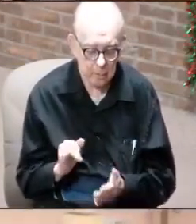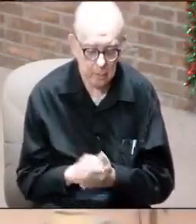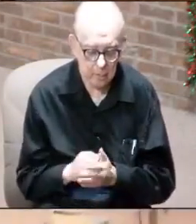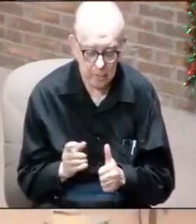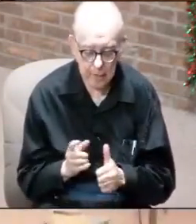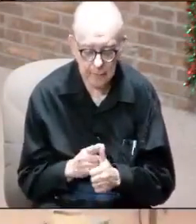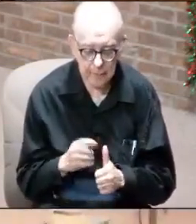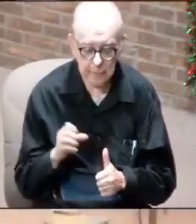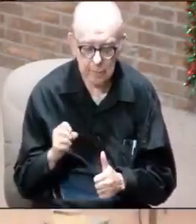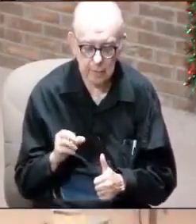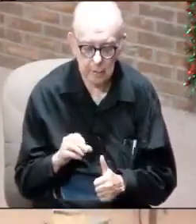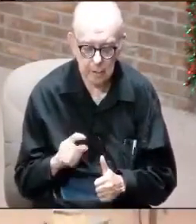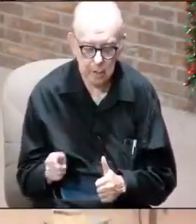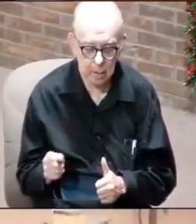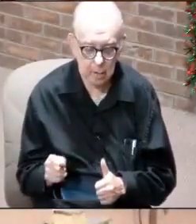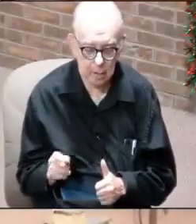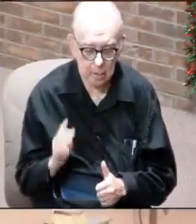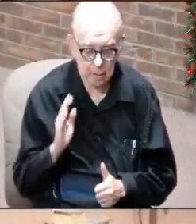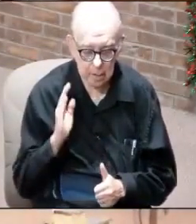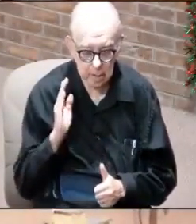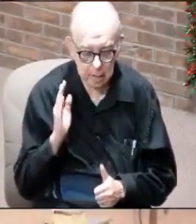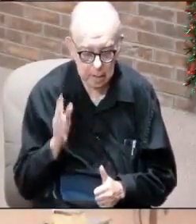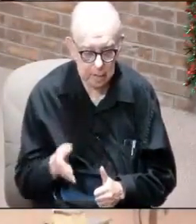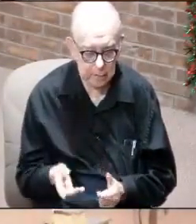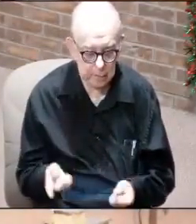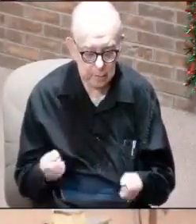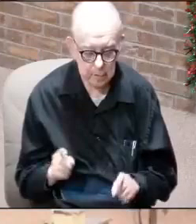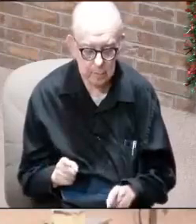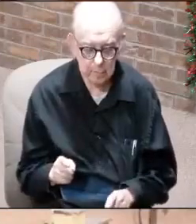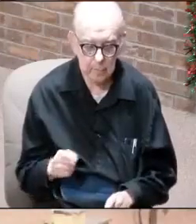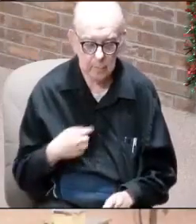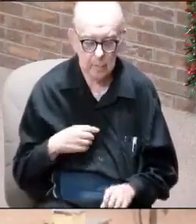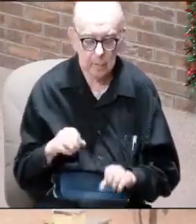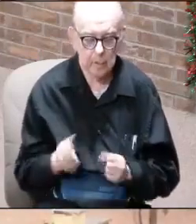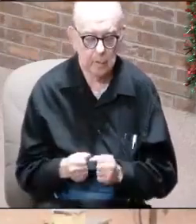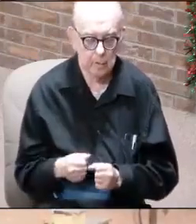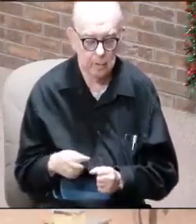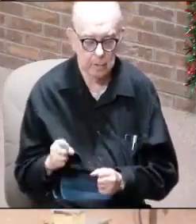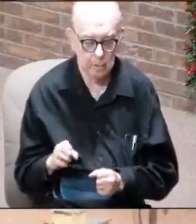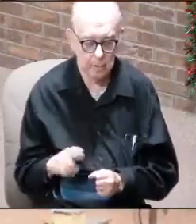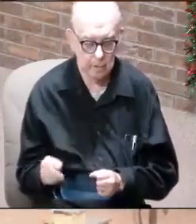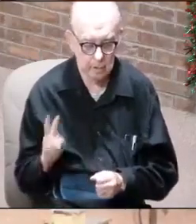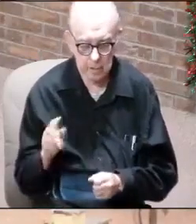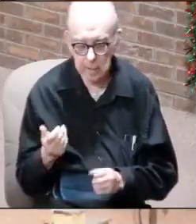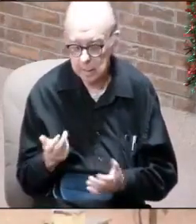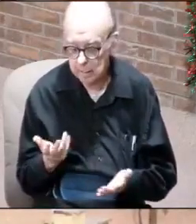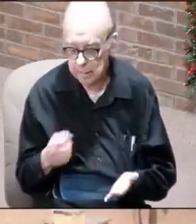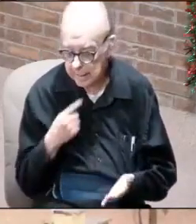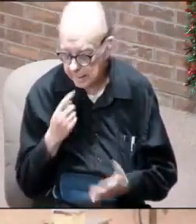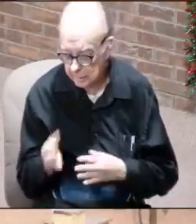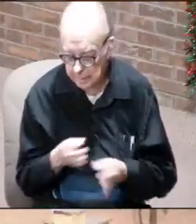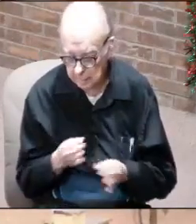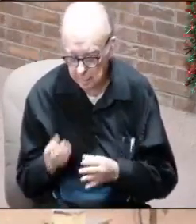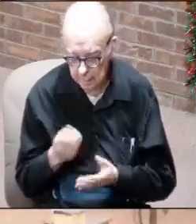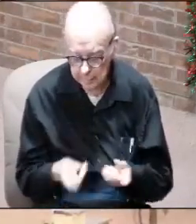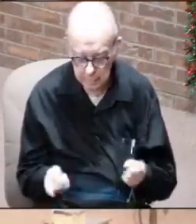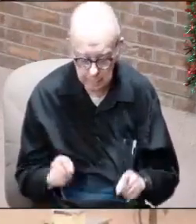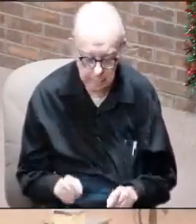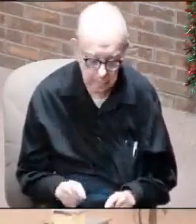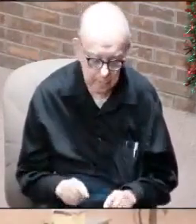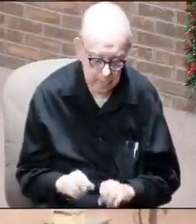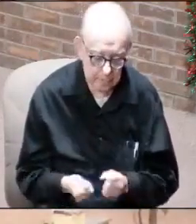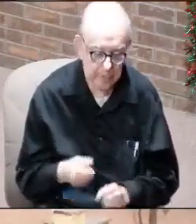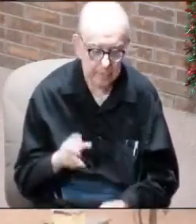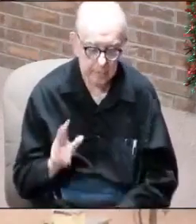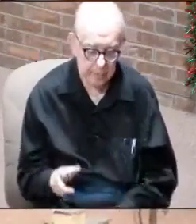first scroll. Here's what's going to unfold. When I break the seal on the second one, here's what's going to unfold. When I break